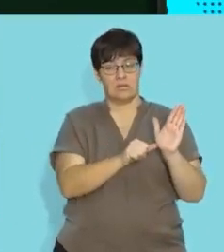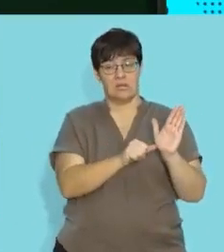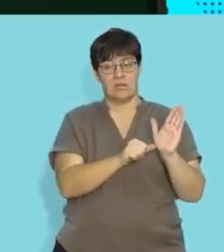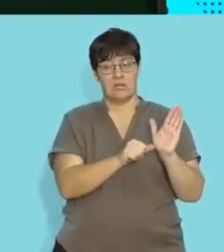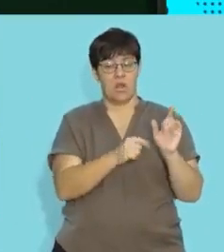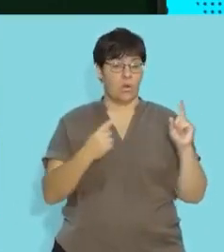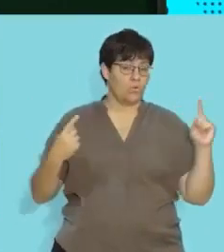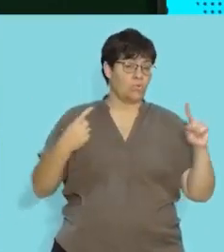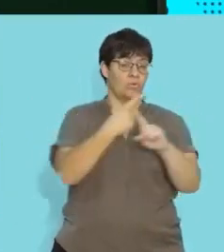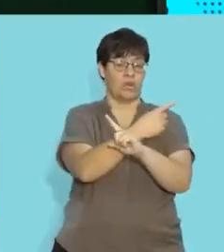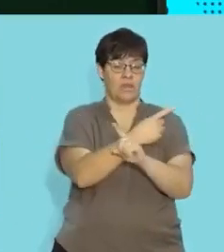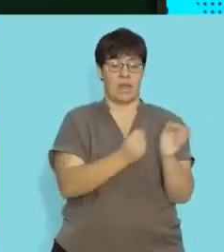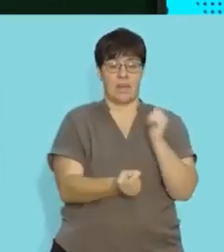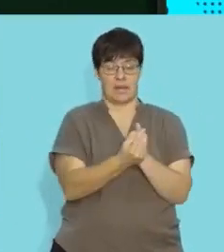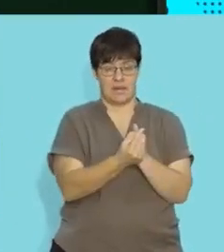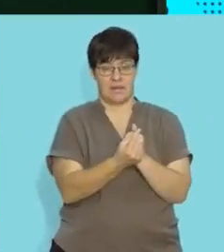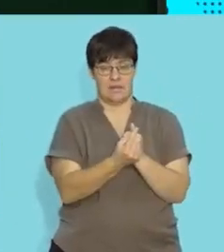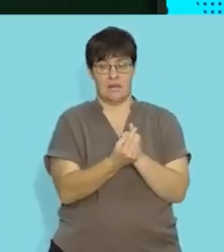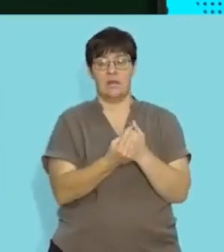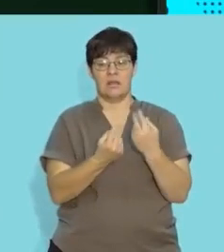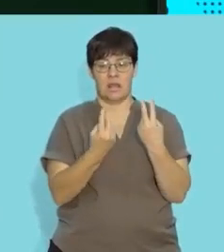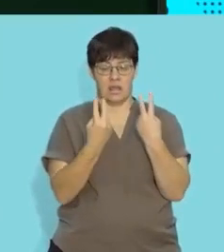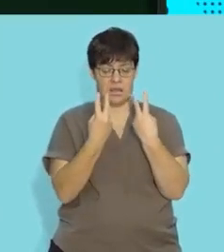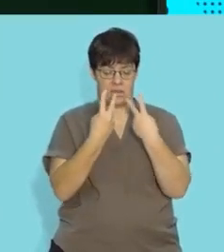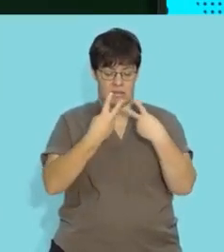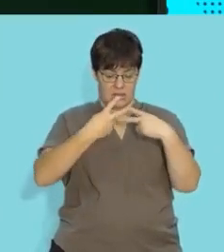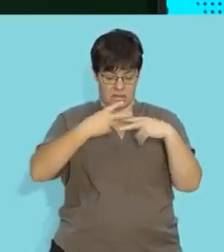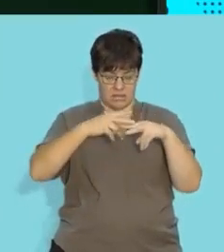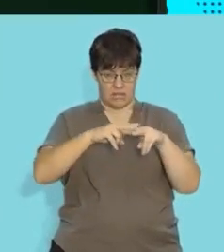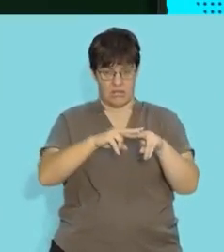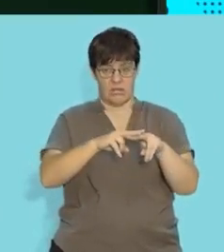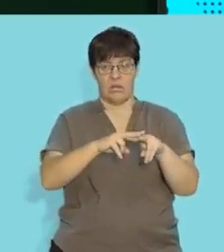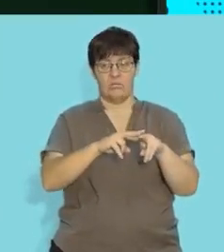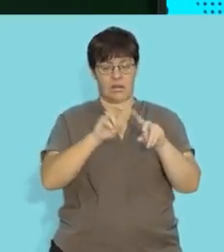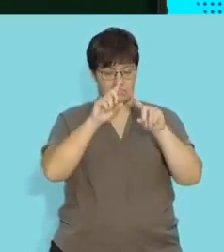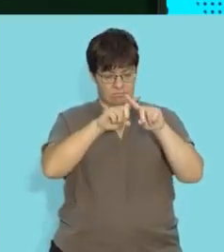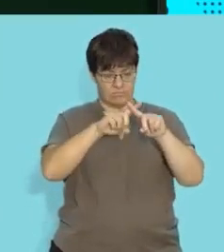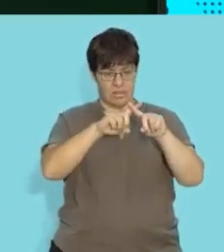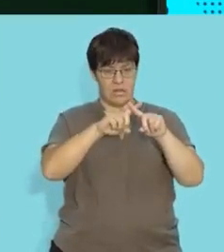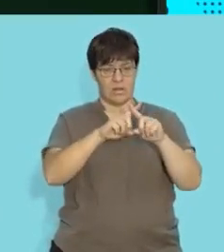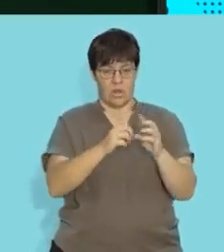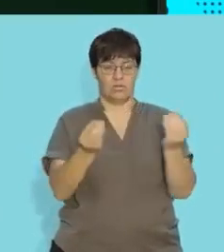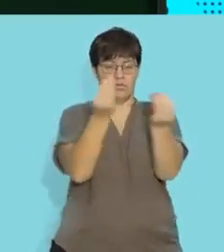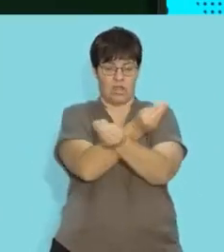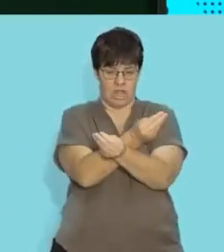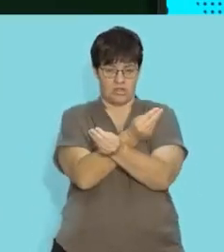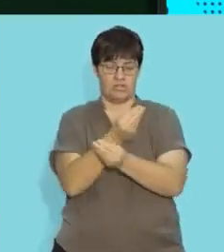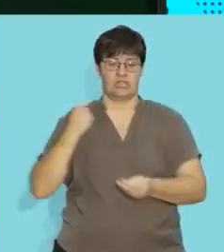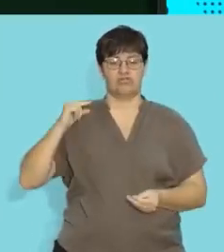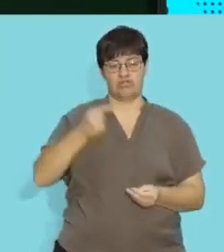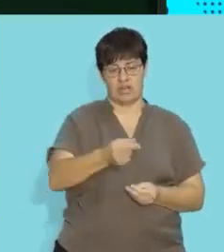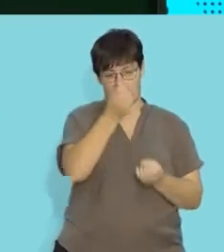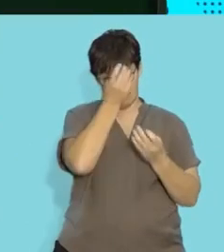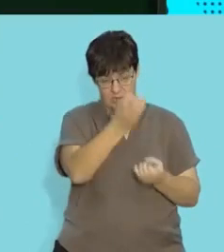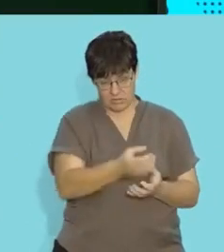occurs and we saw that the homologous pairs lie next to each other with the inner chromatids exchanging genetic information and